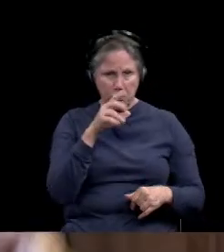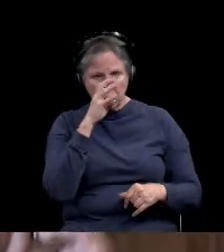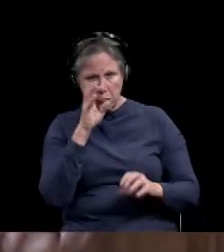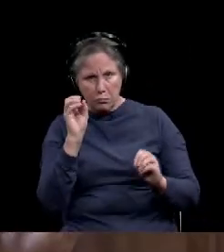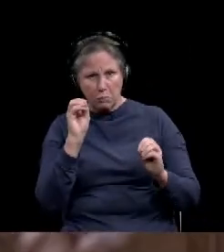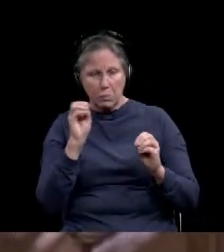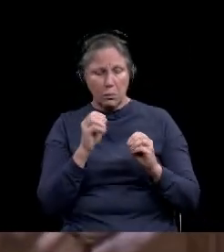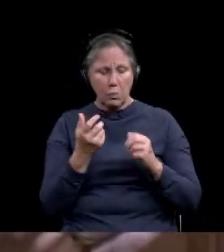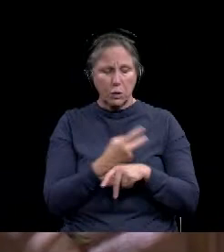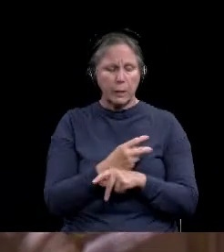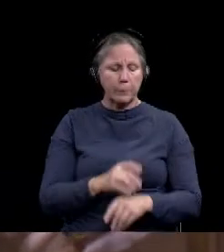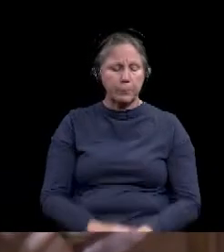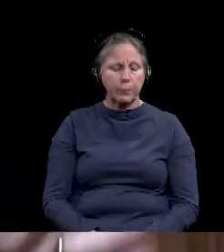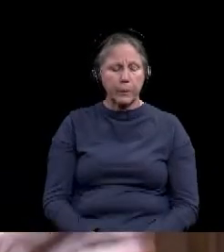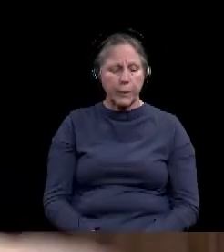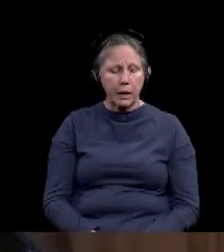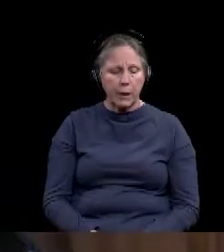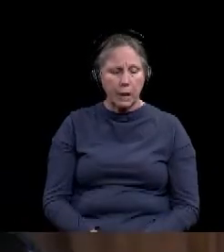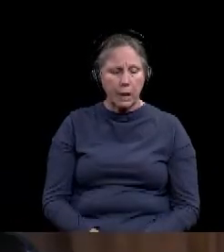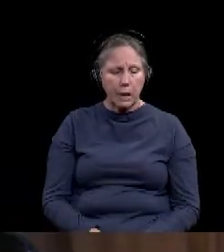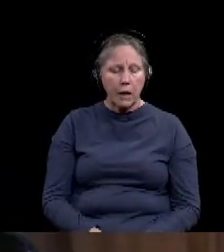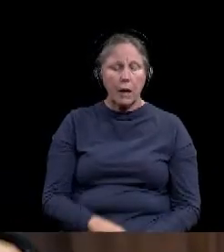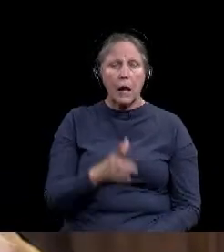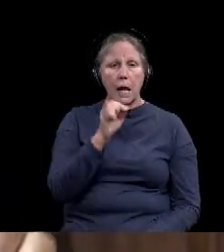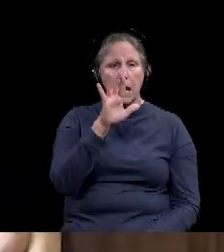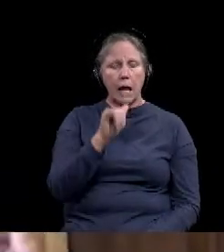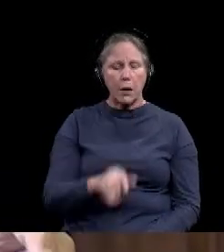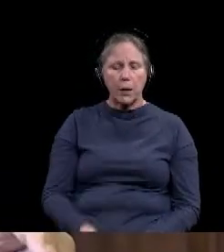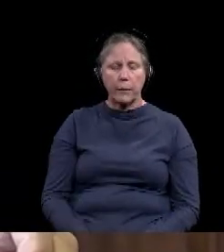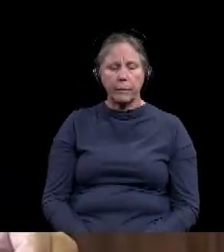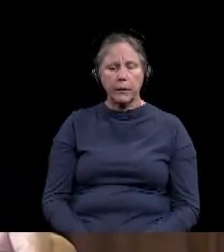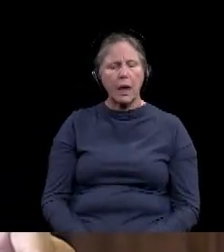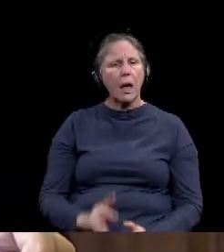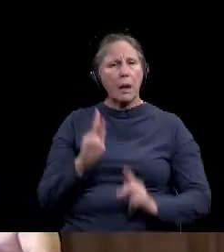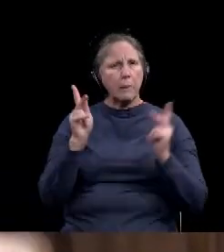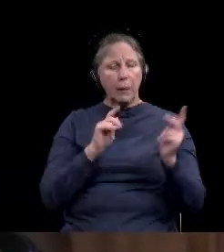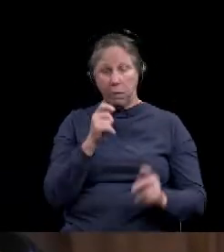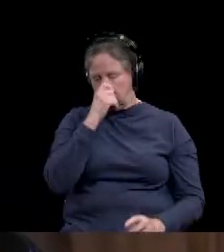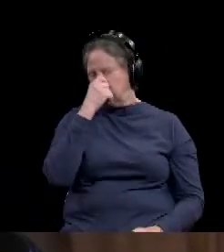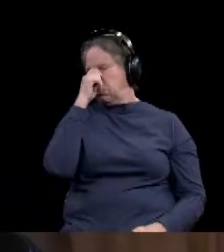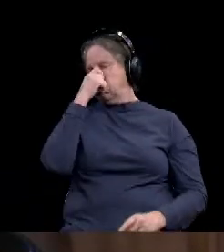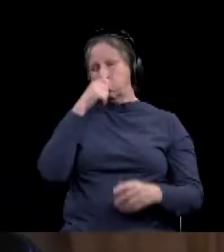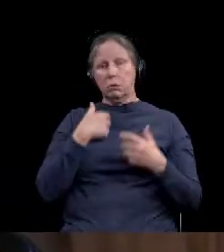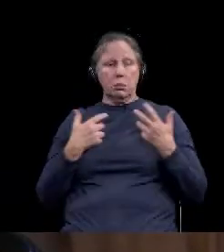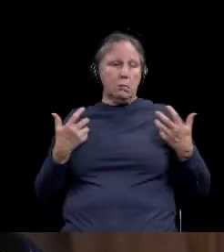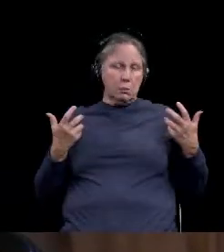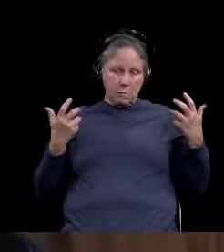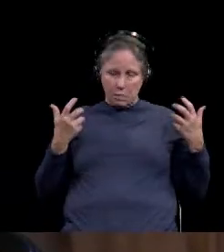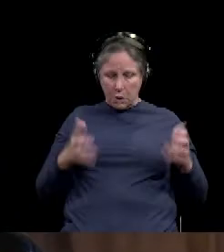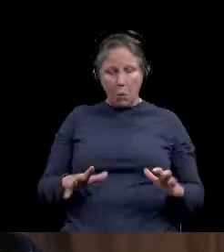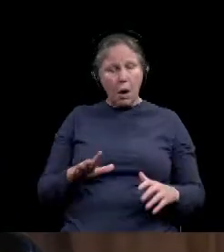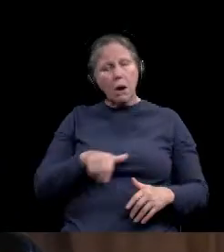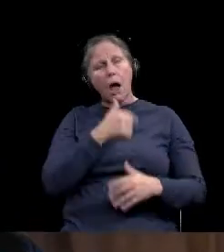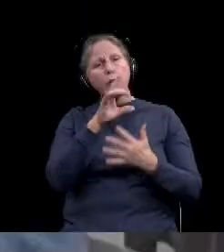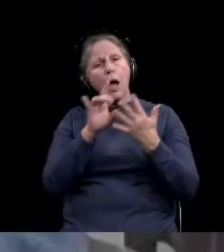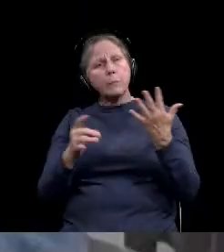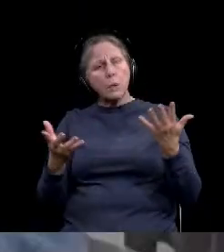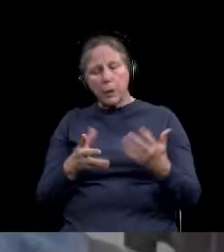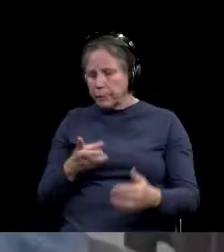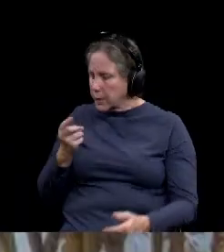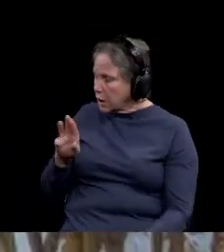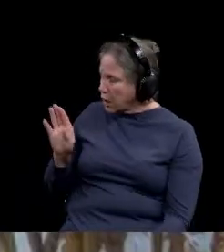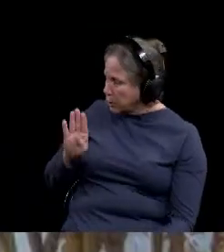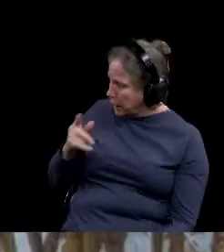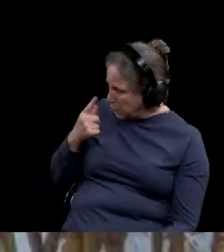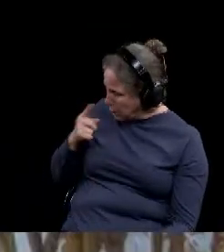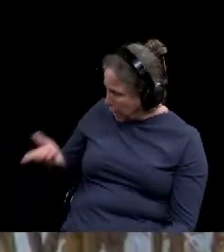Some people are afraid to get the nasal swab test. Are there other options for COVID testing? Dr. Becker, can you answer that